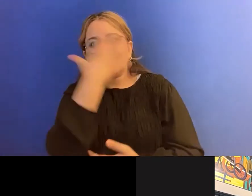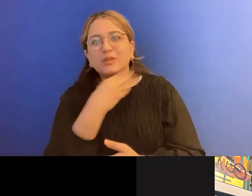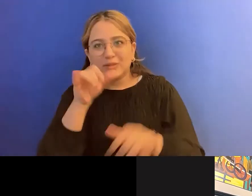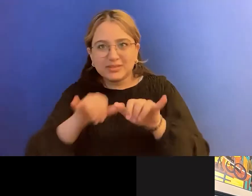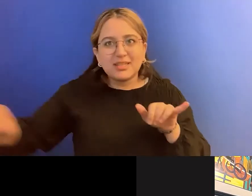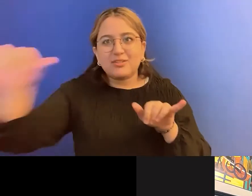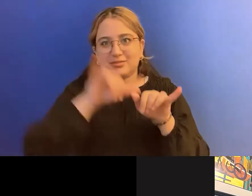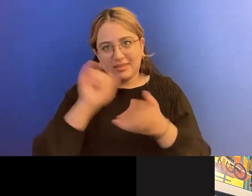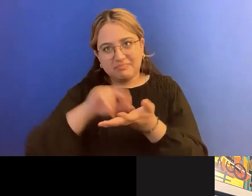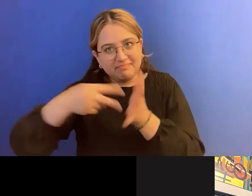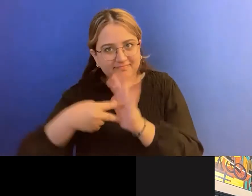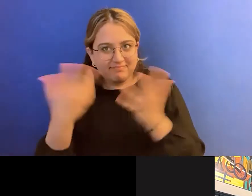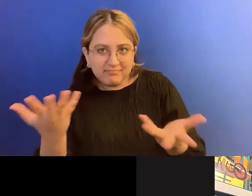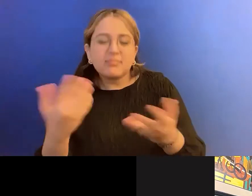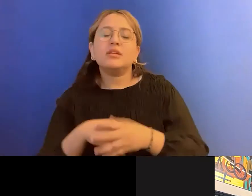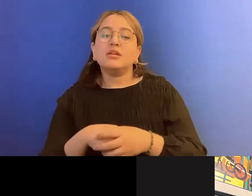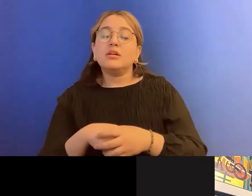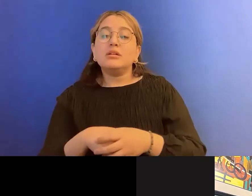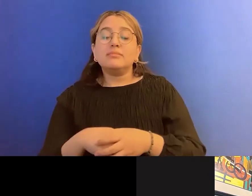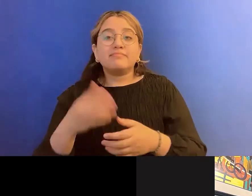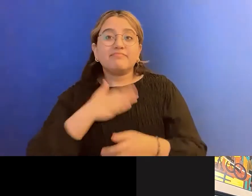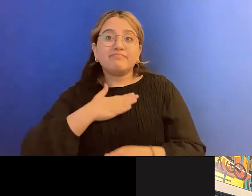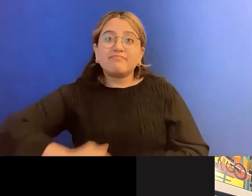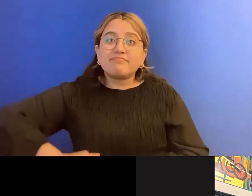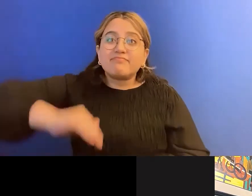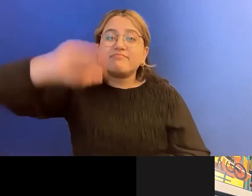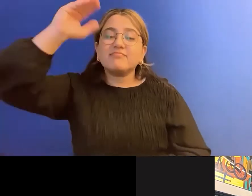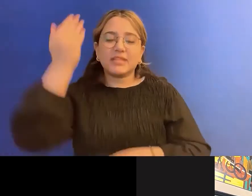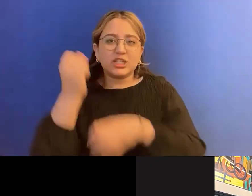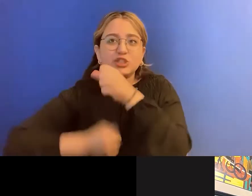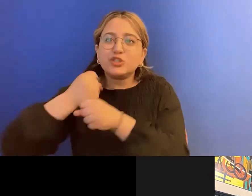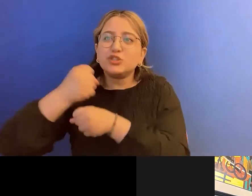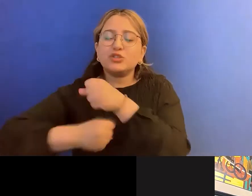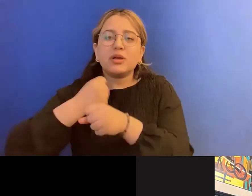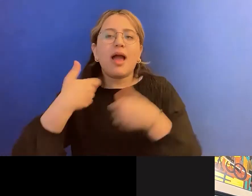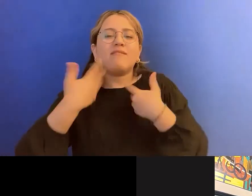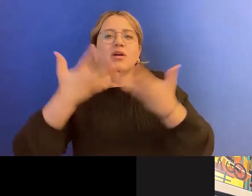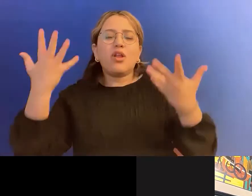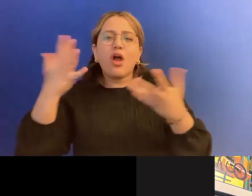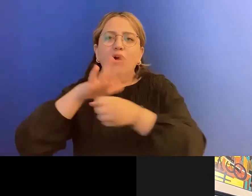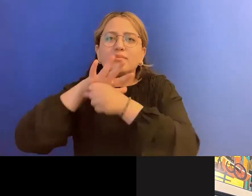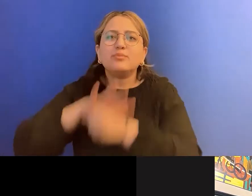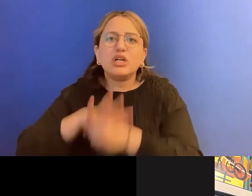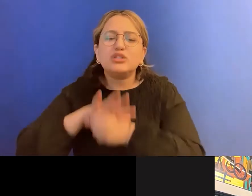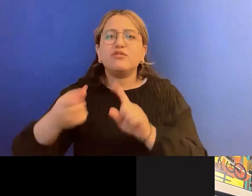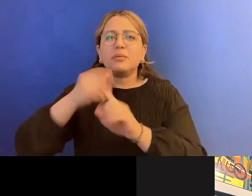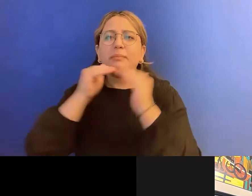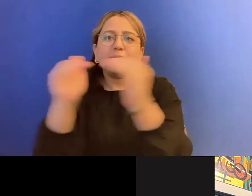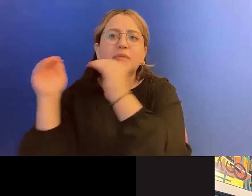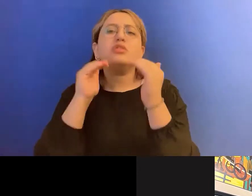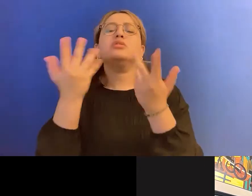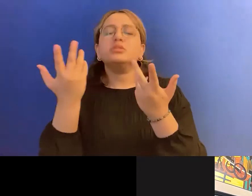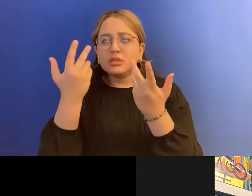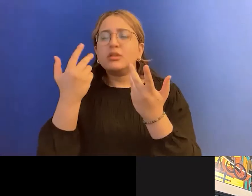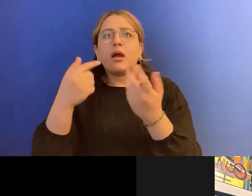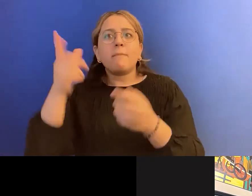of our growing up years, you know, there was a fair bit of peer pressure to kind of adhere to a certain body